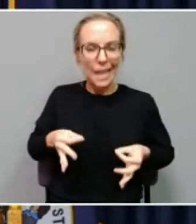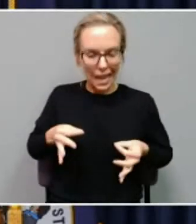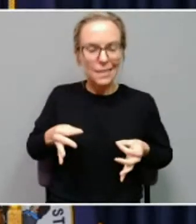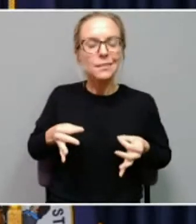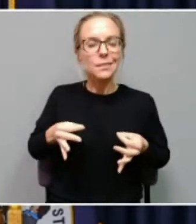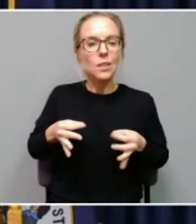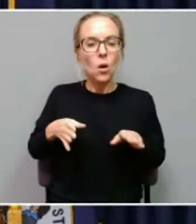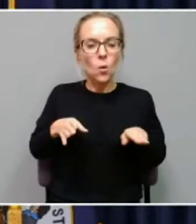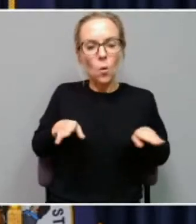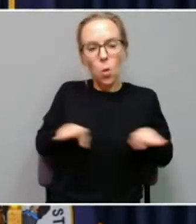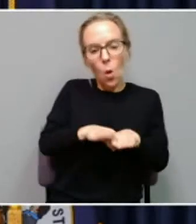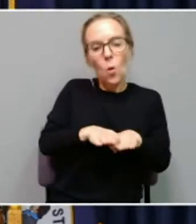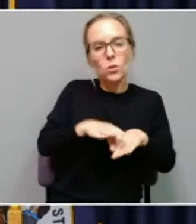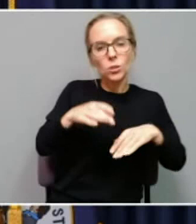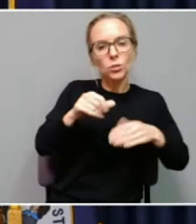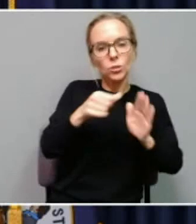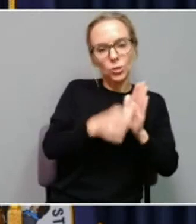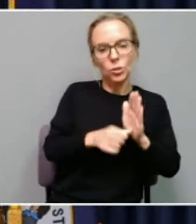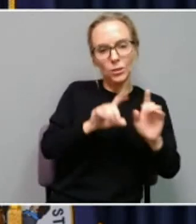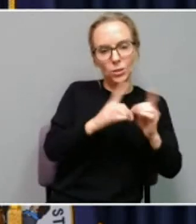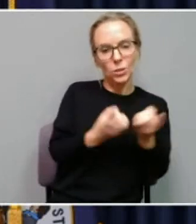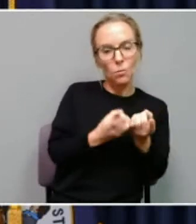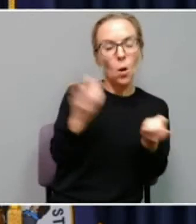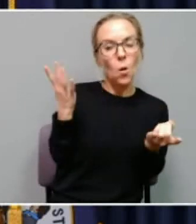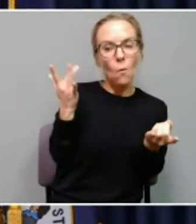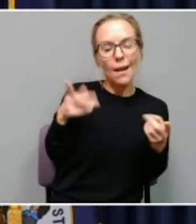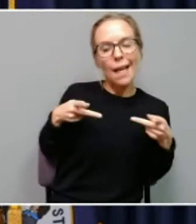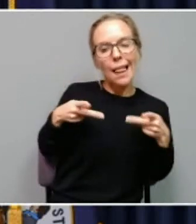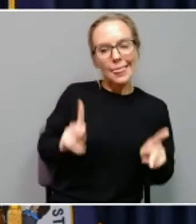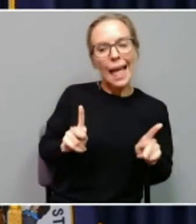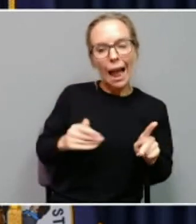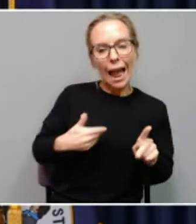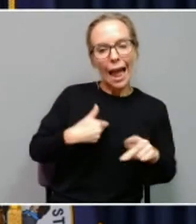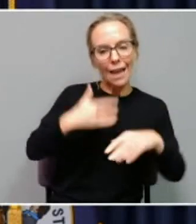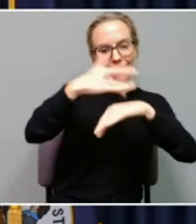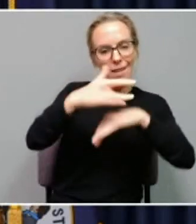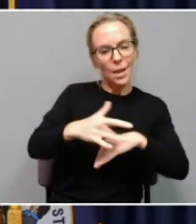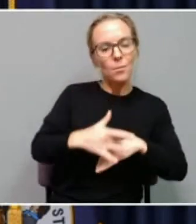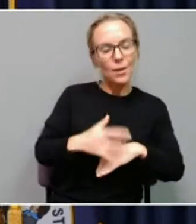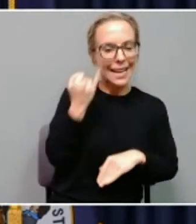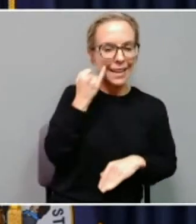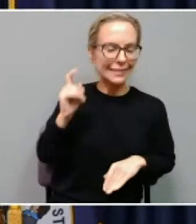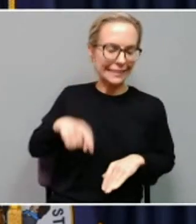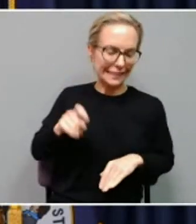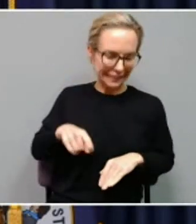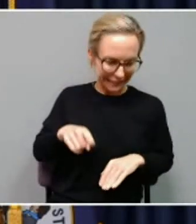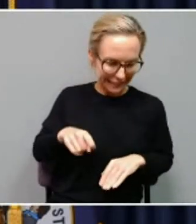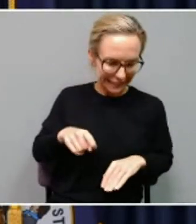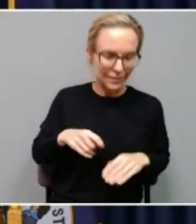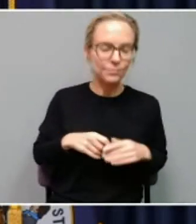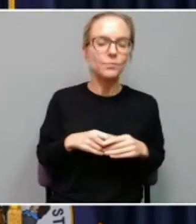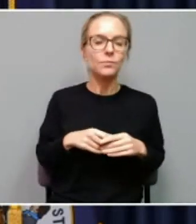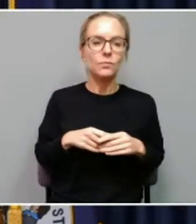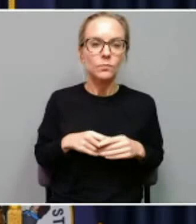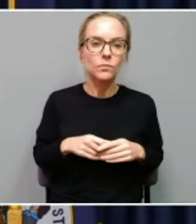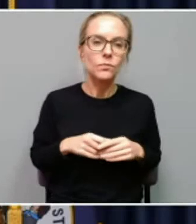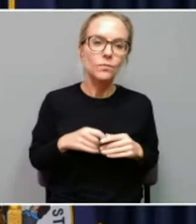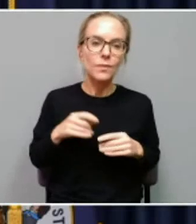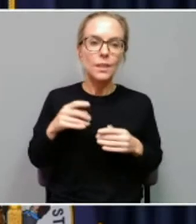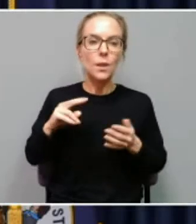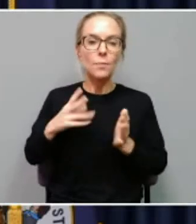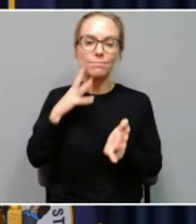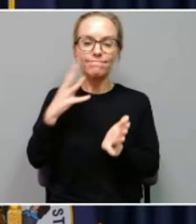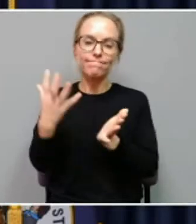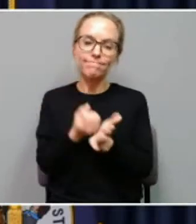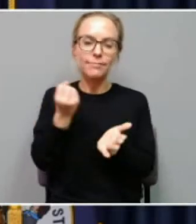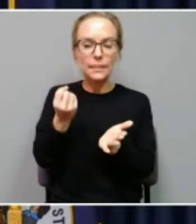surgery department to allow us some extra space down there, should it be needed, and utilize that staff to